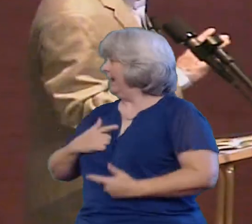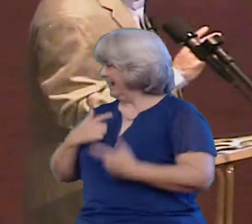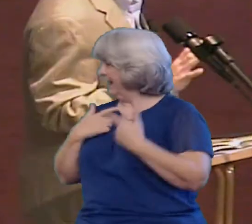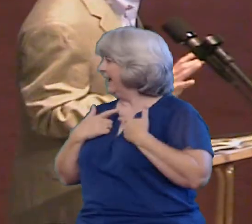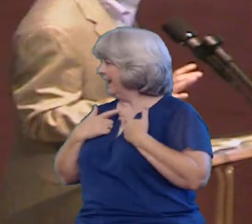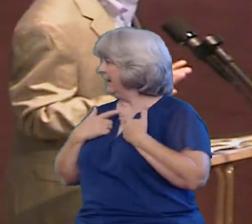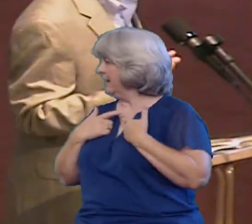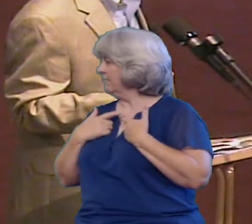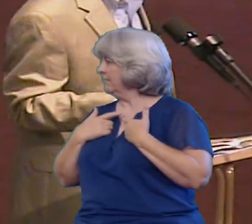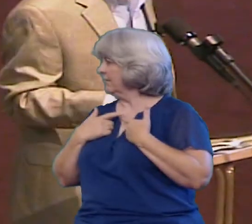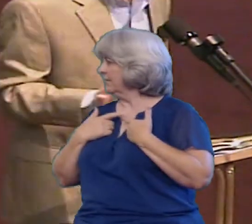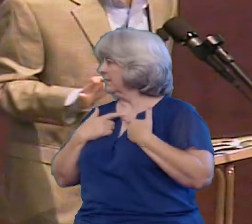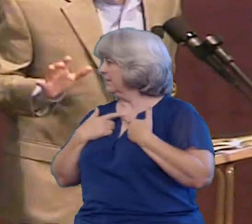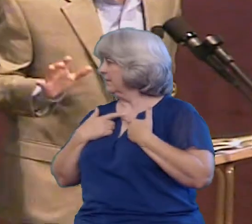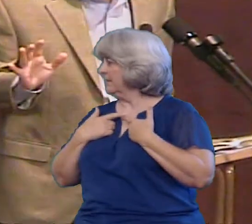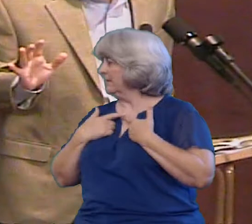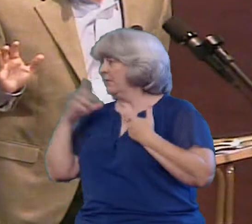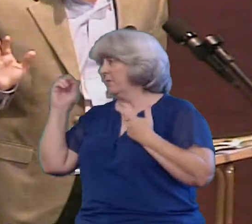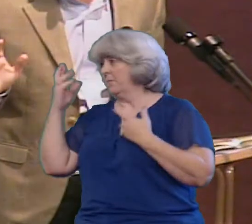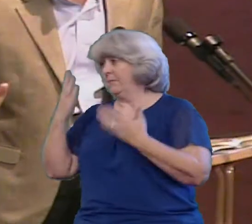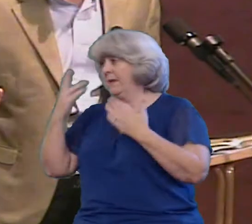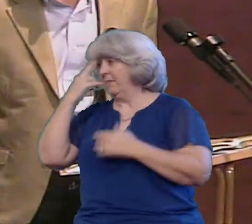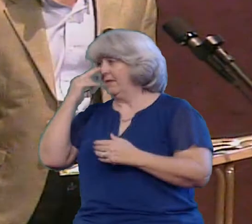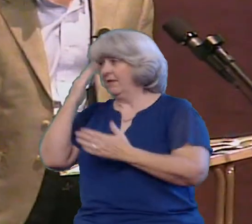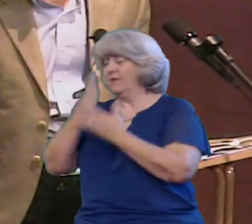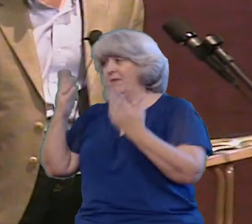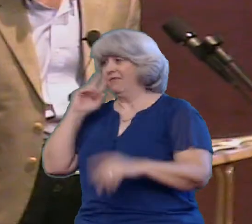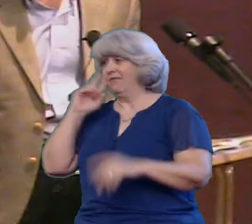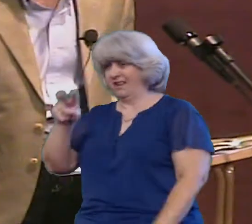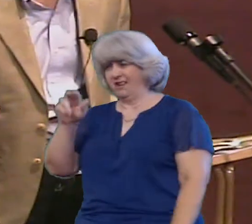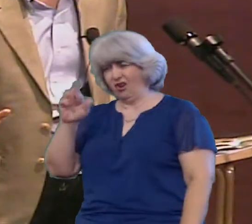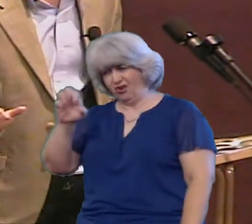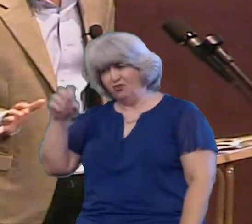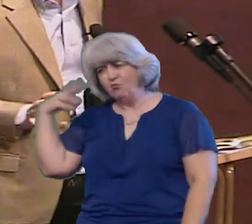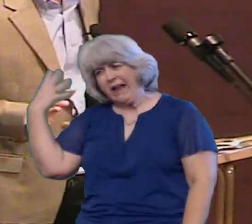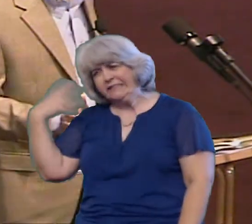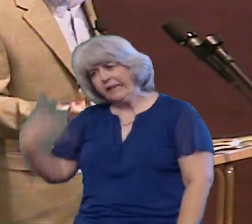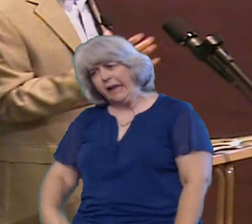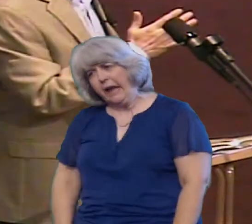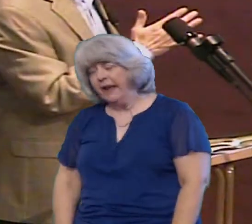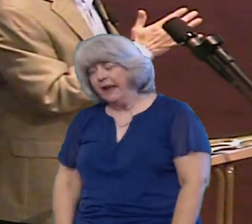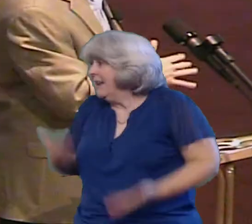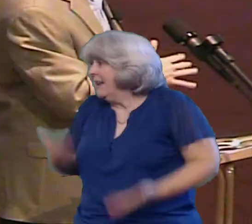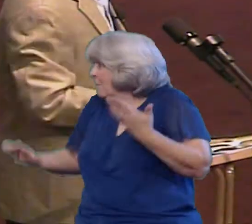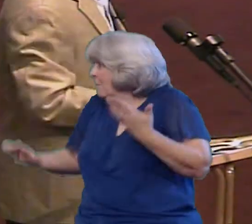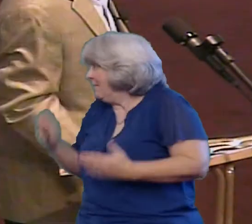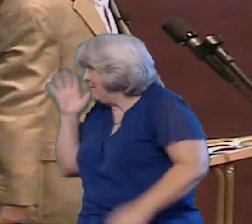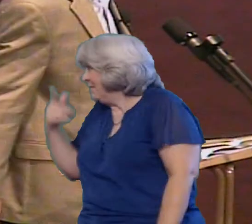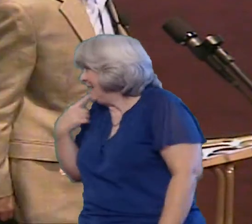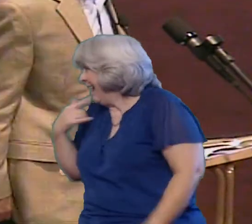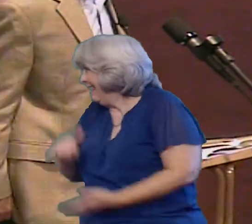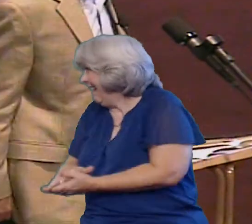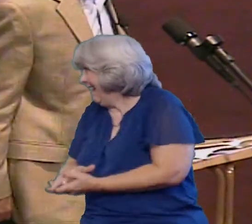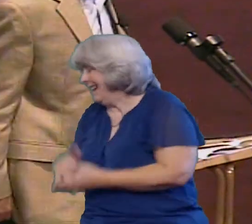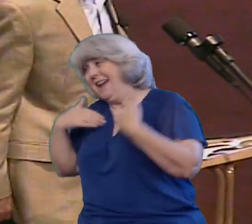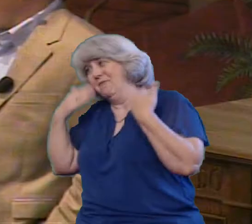Or on this on the funny side Somebody's going to think you're going crazy Hopefully I think it's on the first side